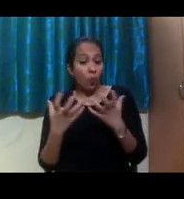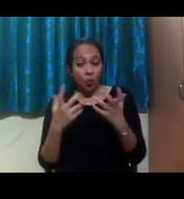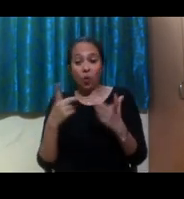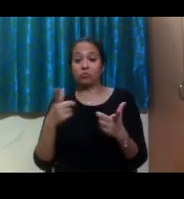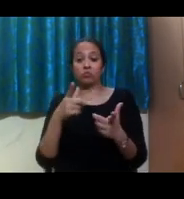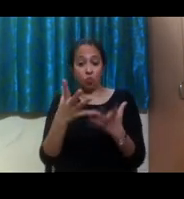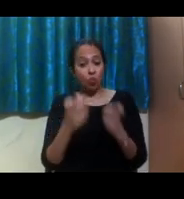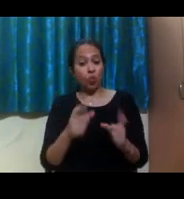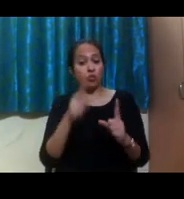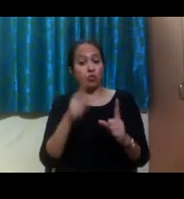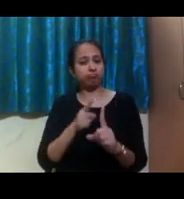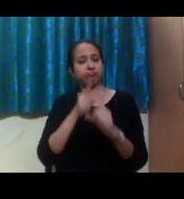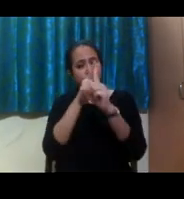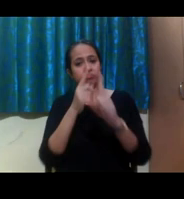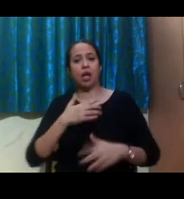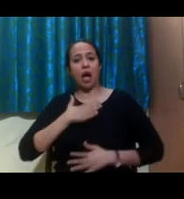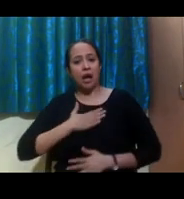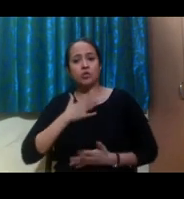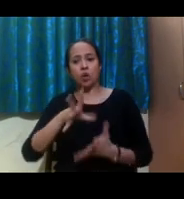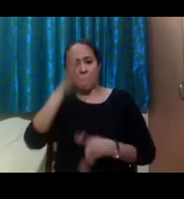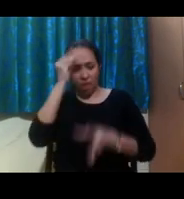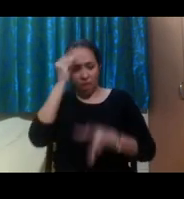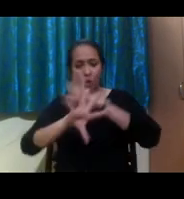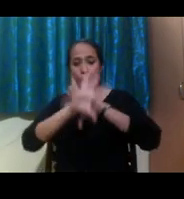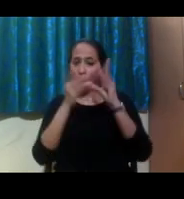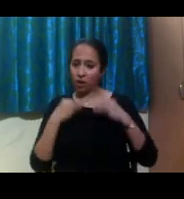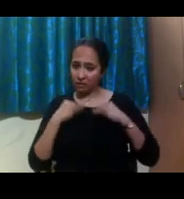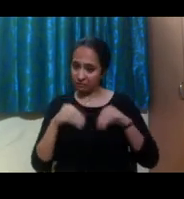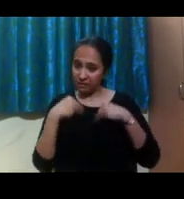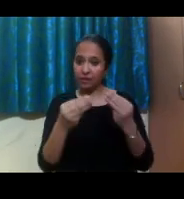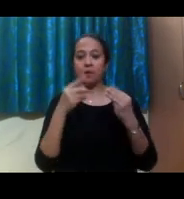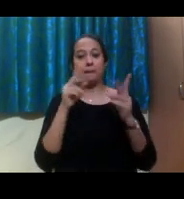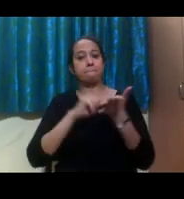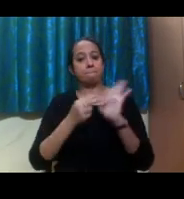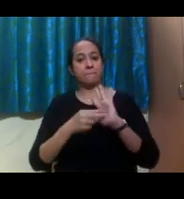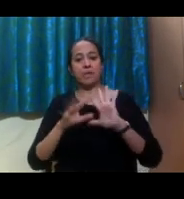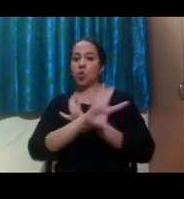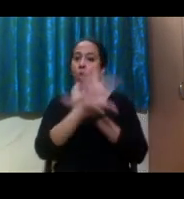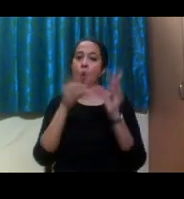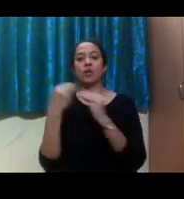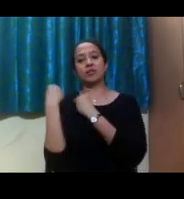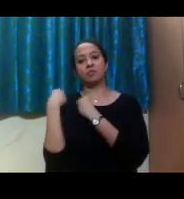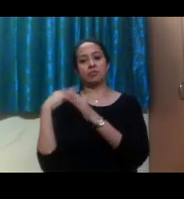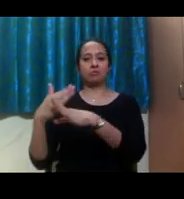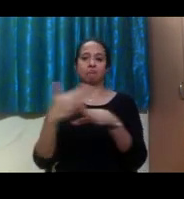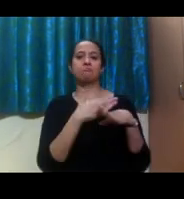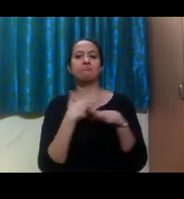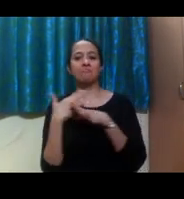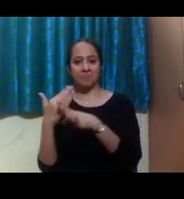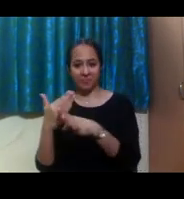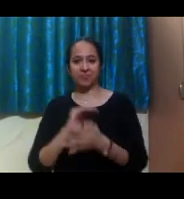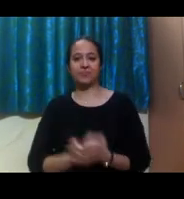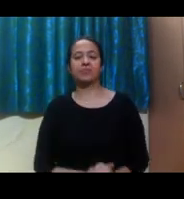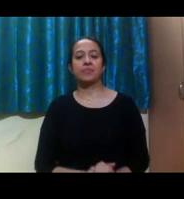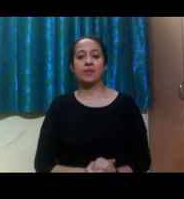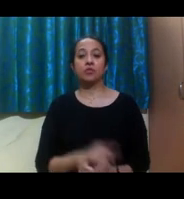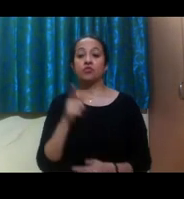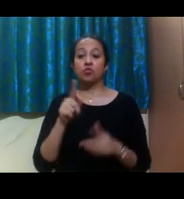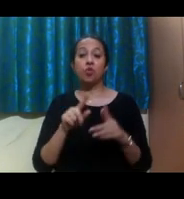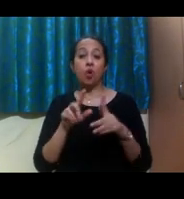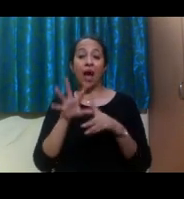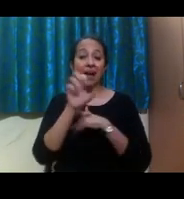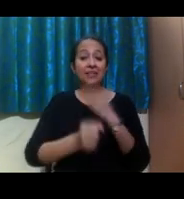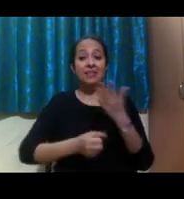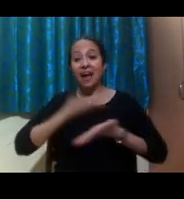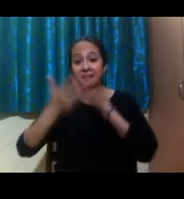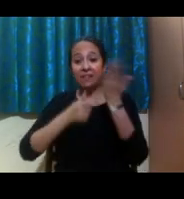but we're providing those accommodations to give you that equal playing field. So definitely speak up and definitely make sure you consult your advisor if you have questions about how